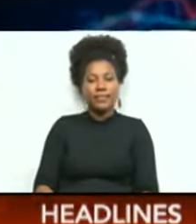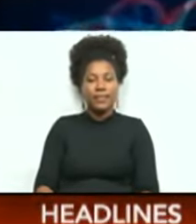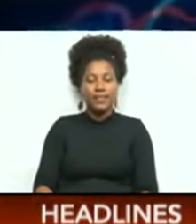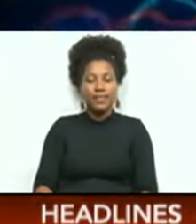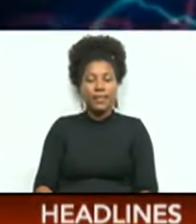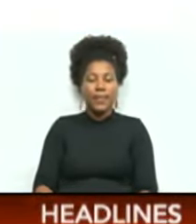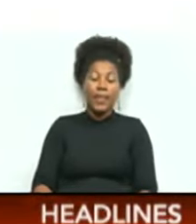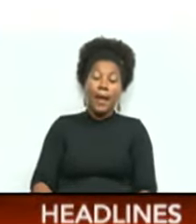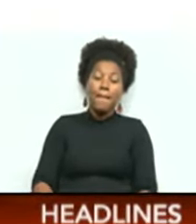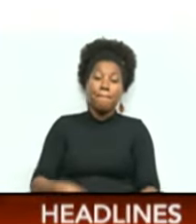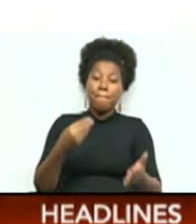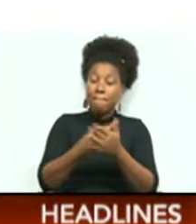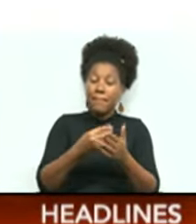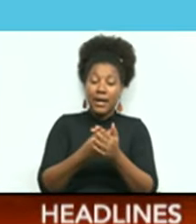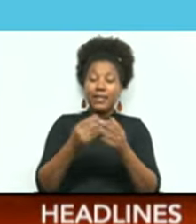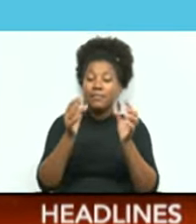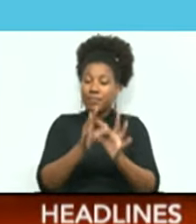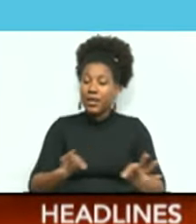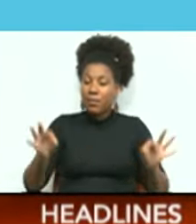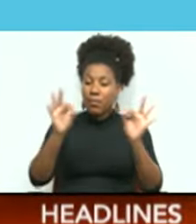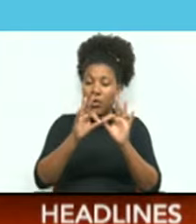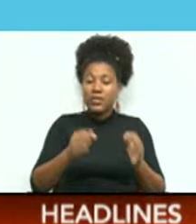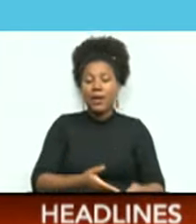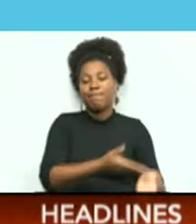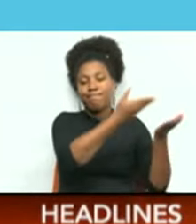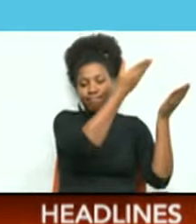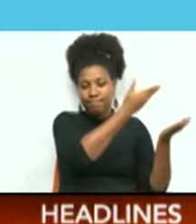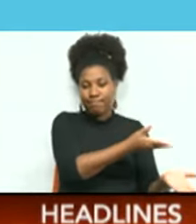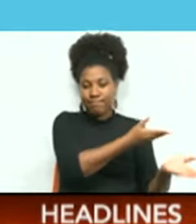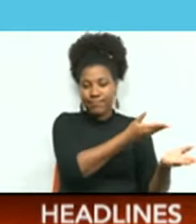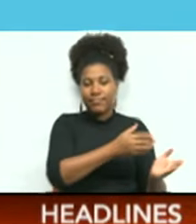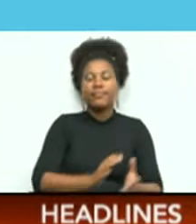Money Matters. Brought to you by Answer Bank.